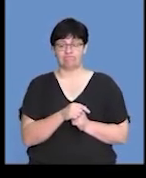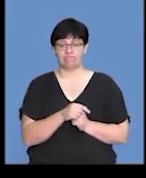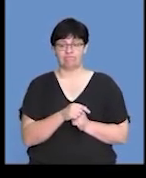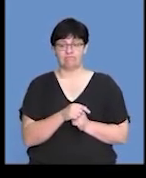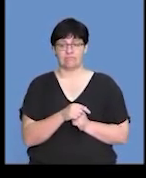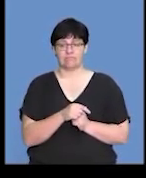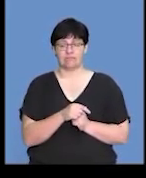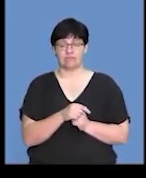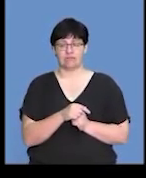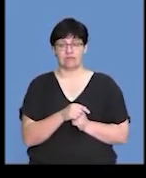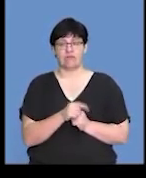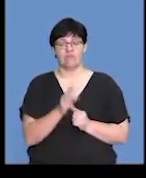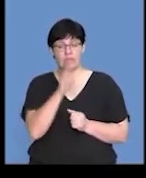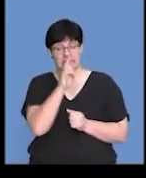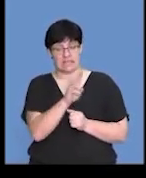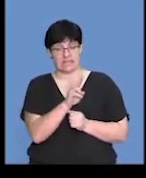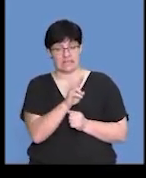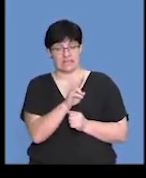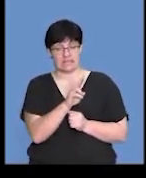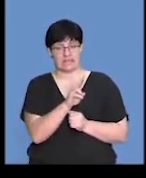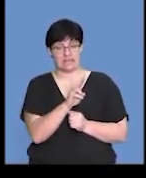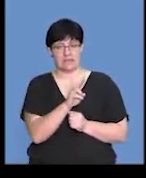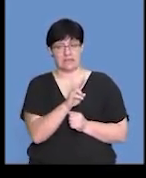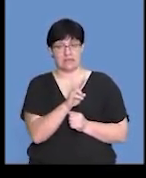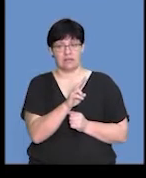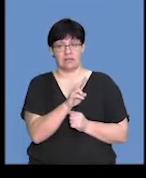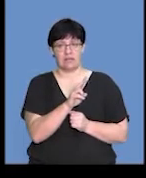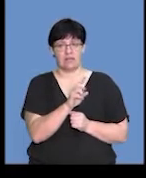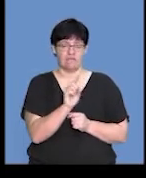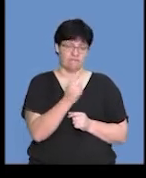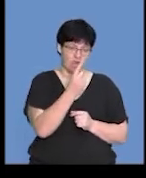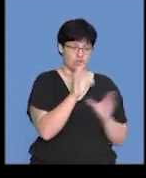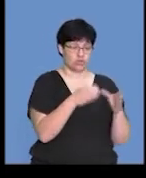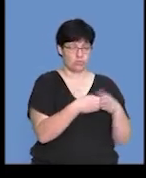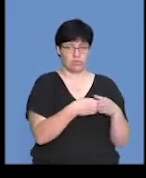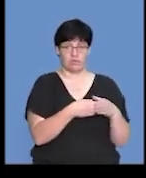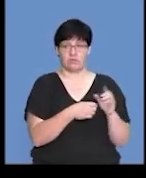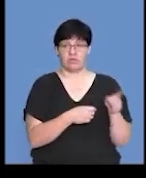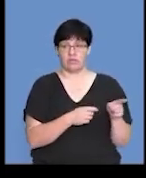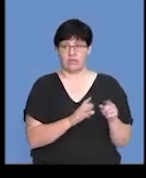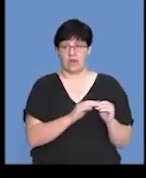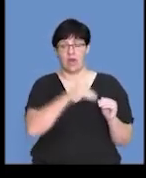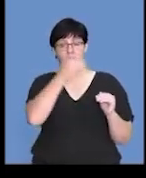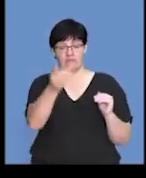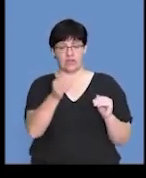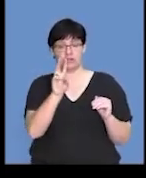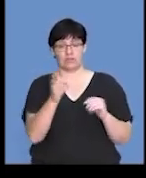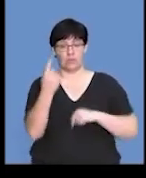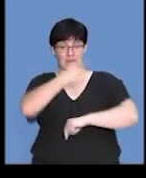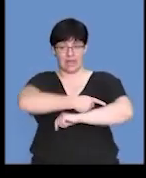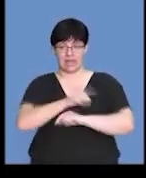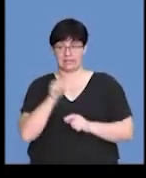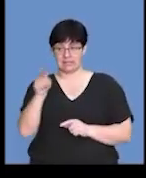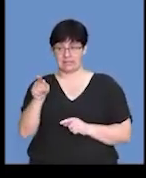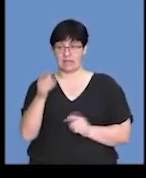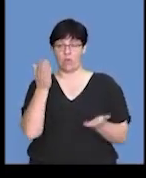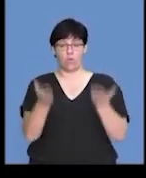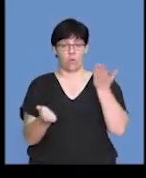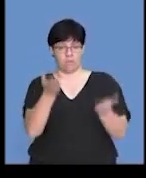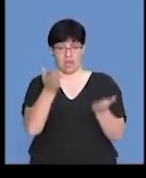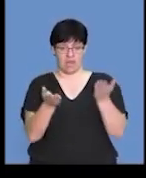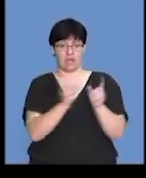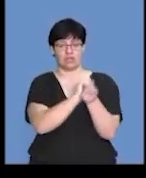Okay? And we see that this being the initial group, and this was the group after 21 days. So, we're comparing